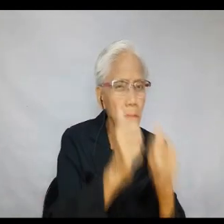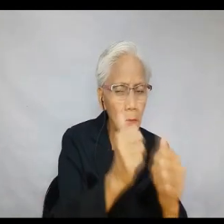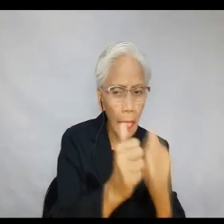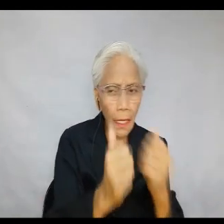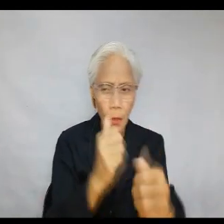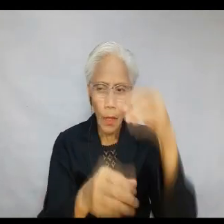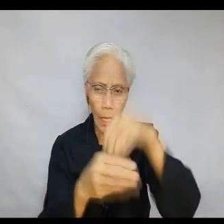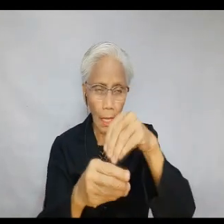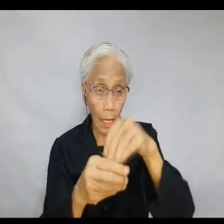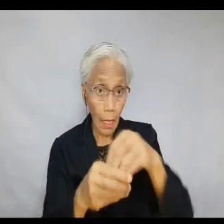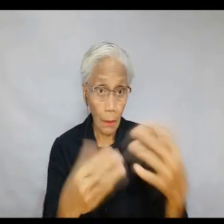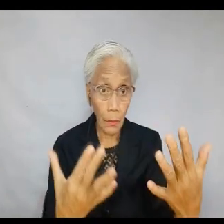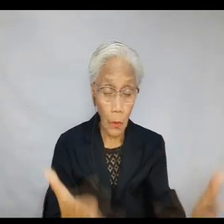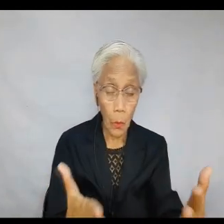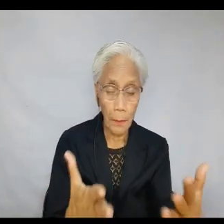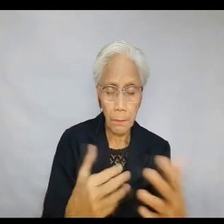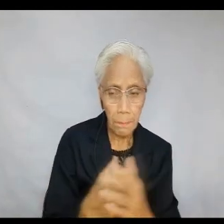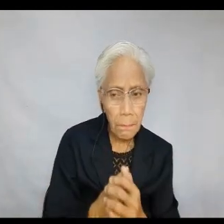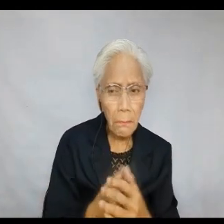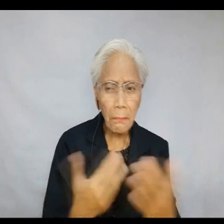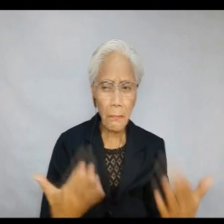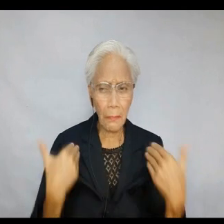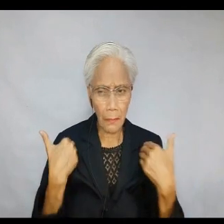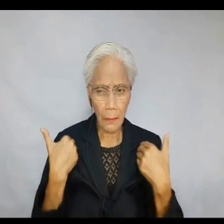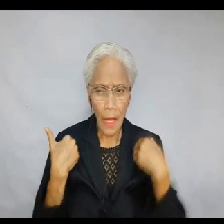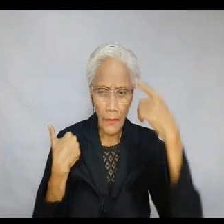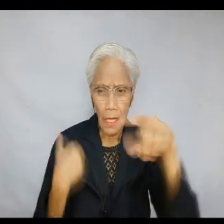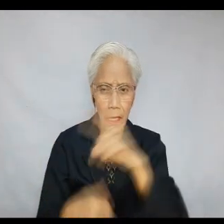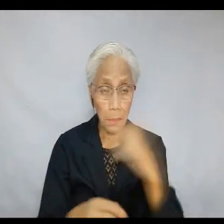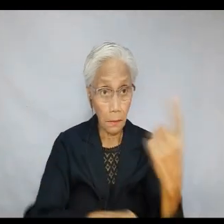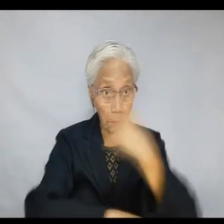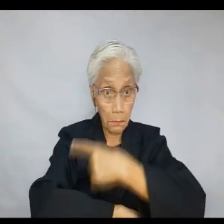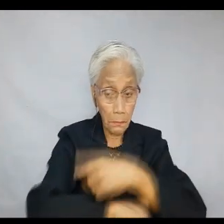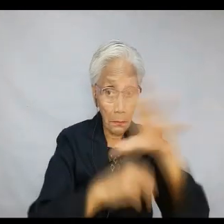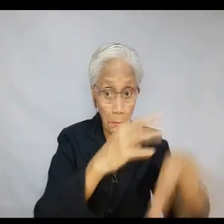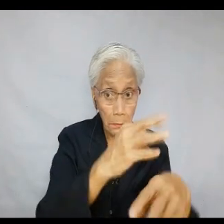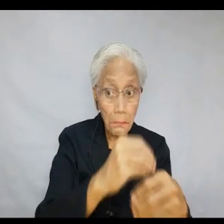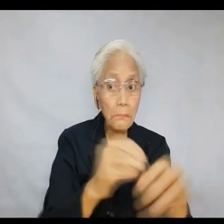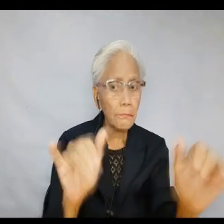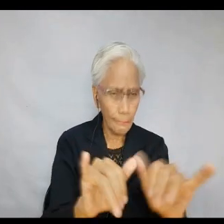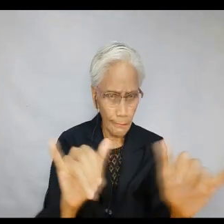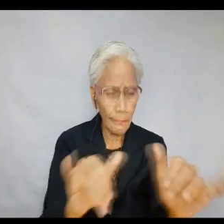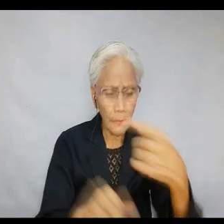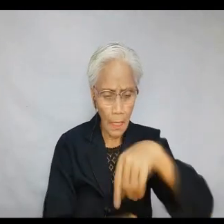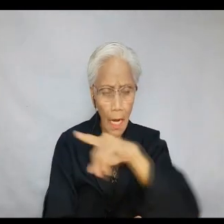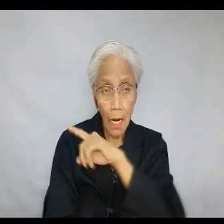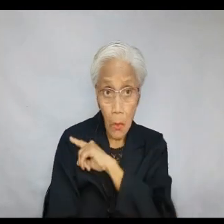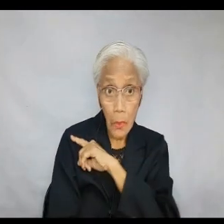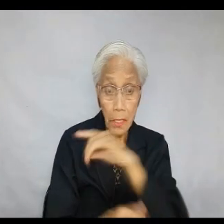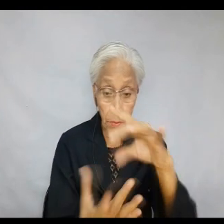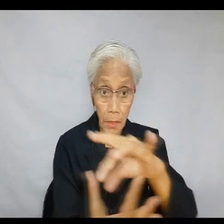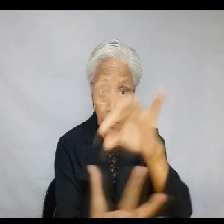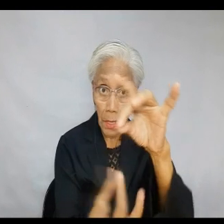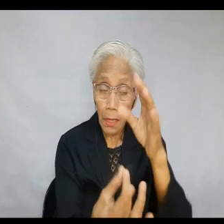sign, of the inward grace of being clothed in Christ. For us today, in addition to our need for baptism, the proper garment